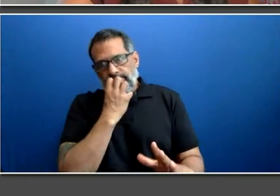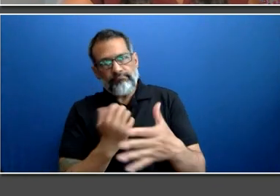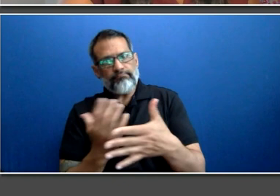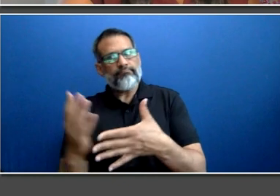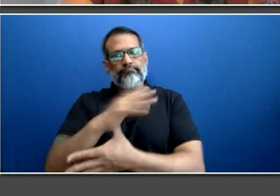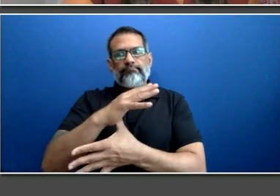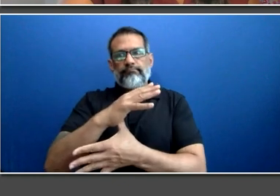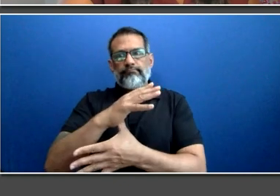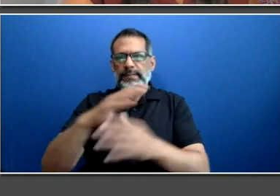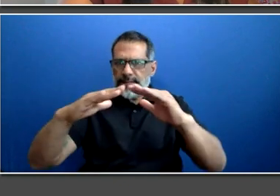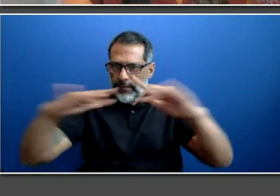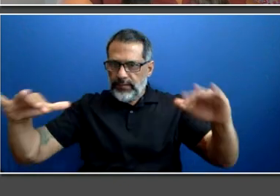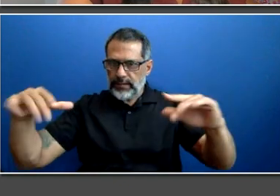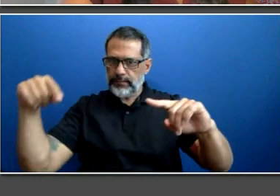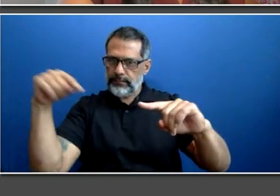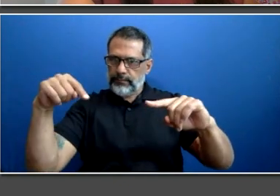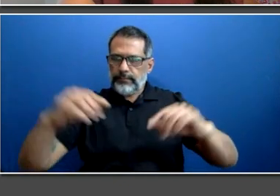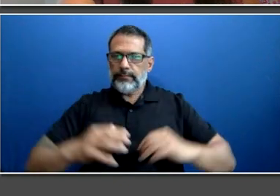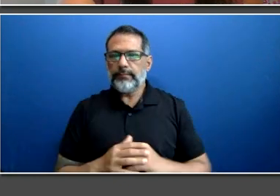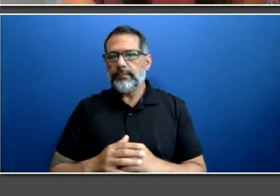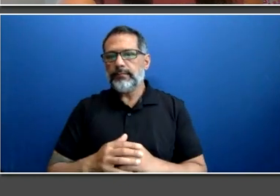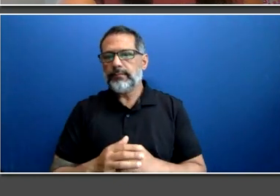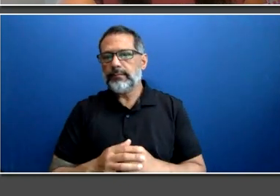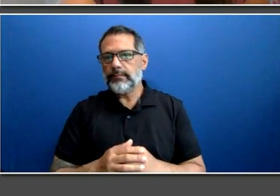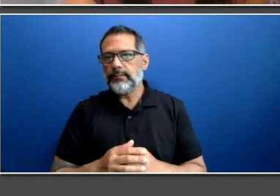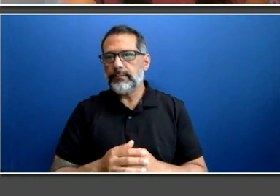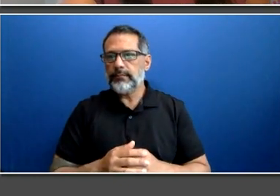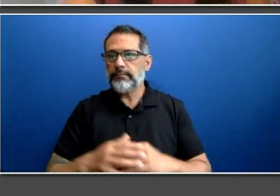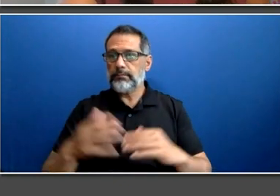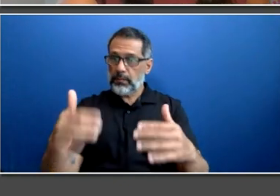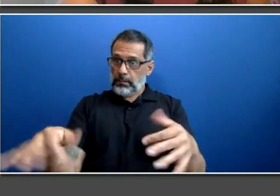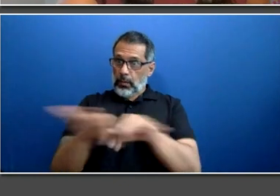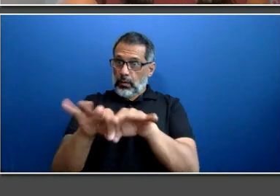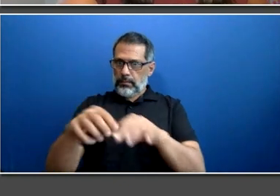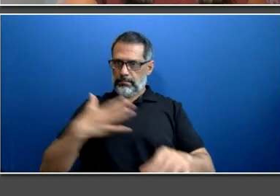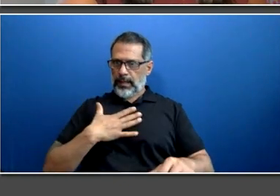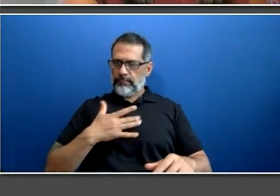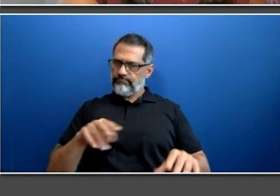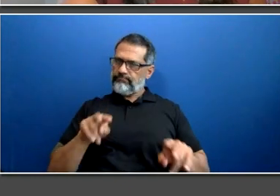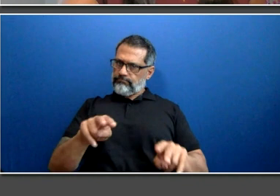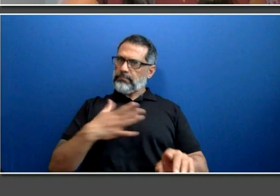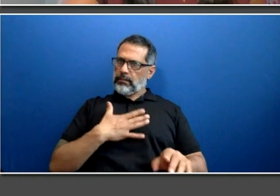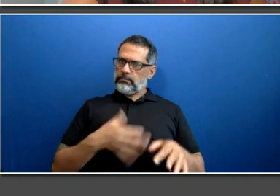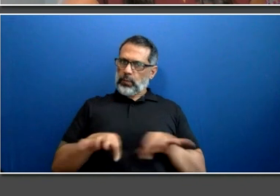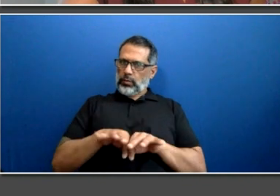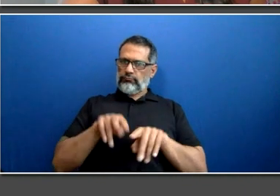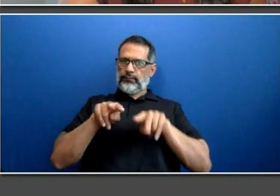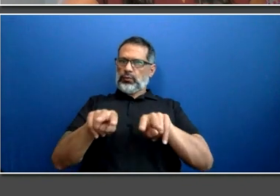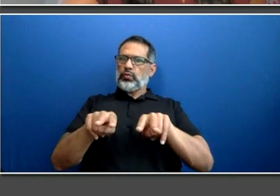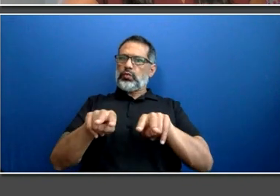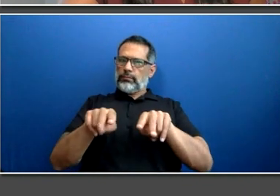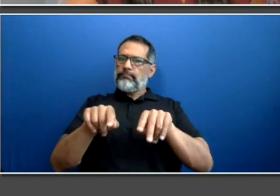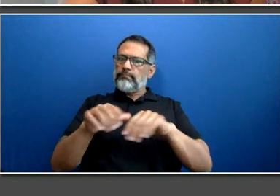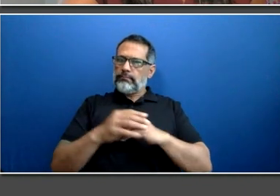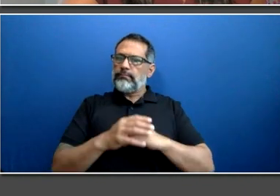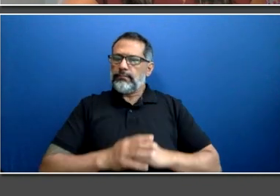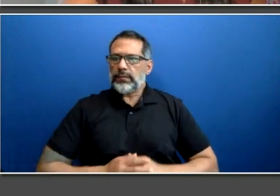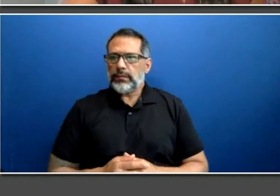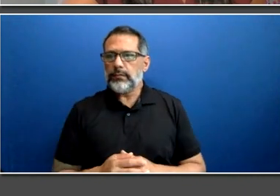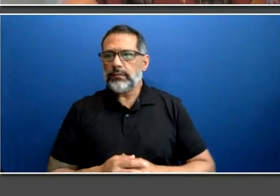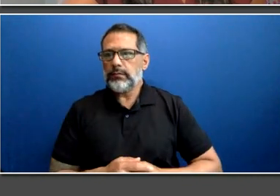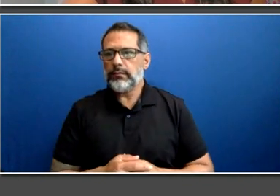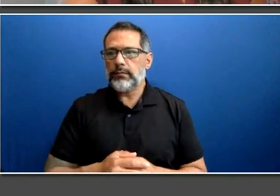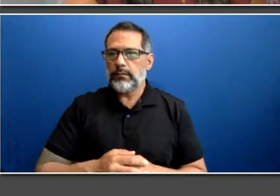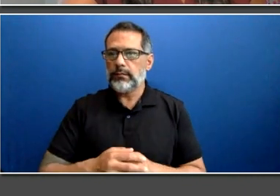me as well. To be sure that everyone understands what I mean when I speak about diversity and inclusion, I'll